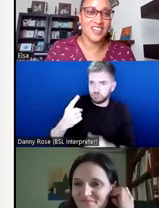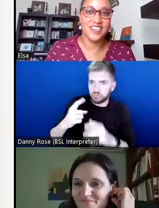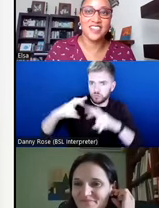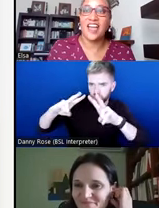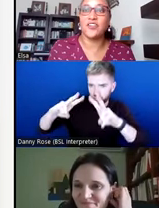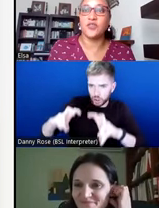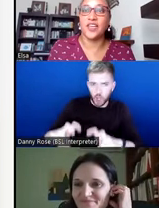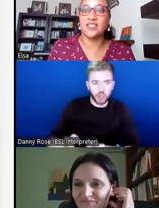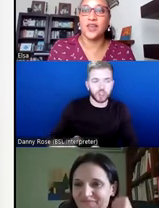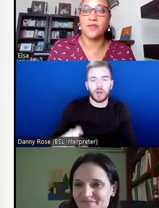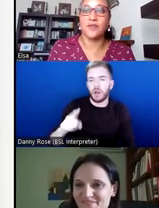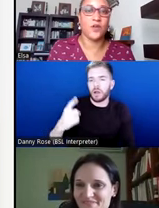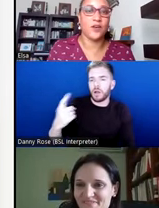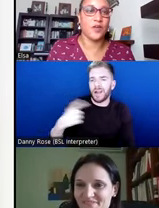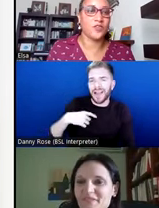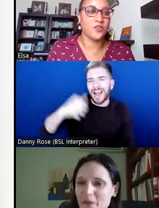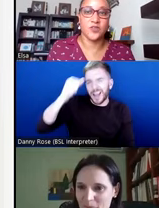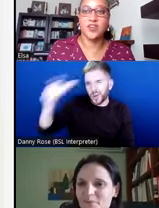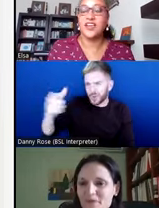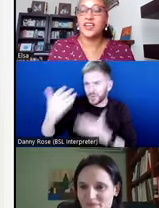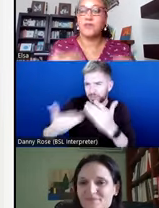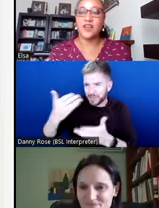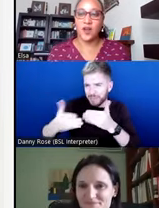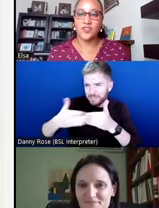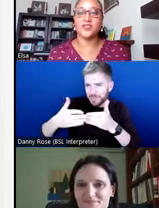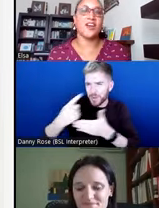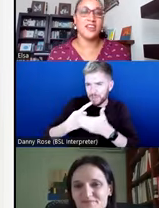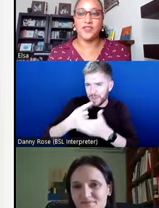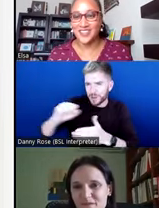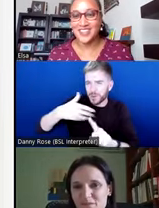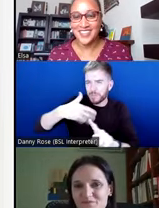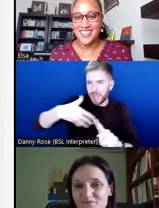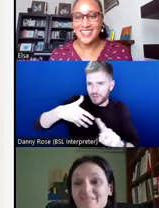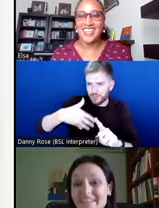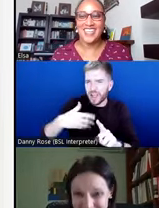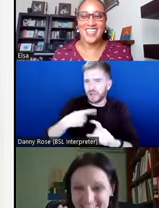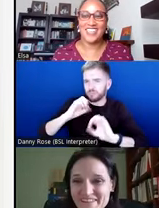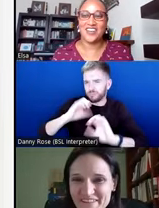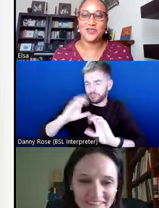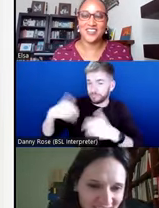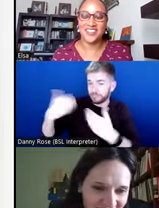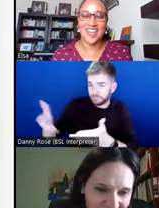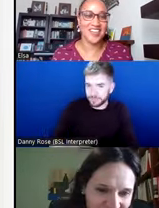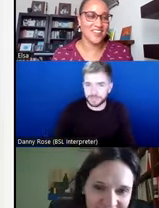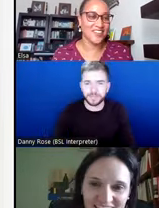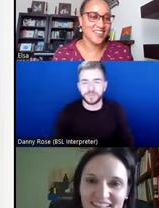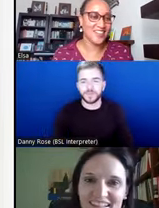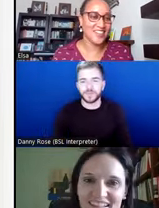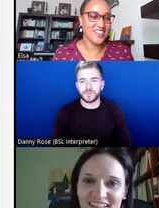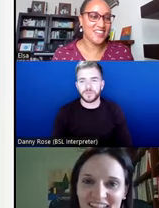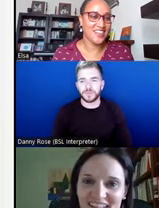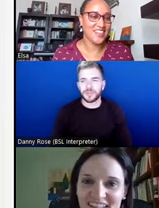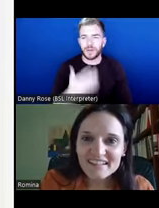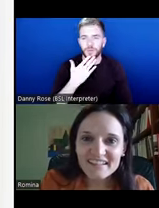and I know you will explain more about your background. I'll leave it to you. Over to you. Thank you.